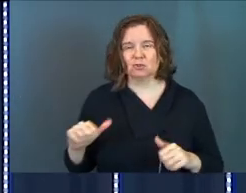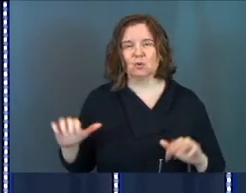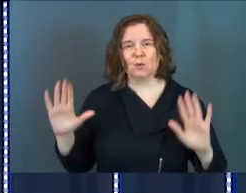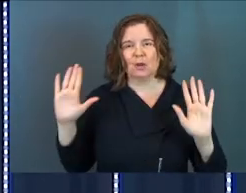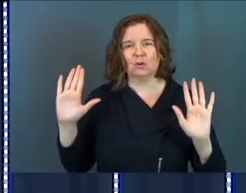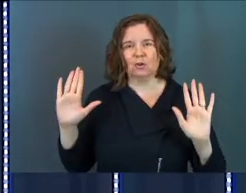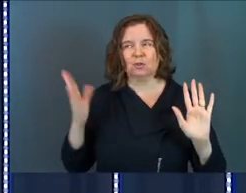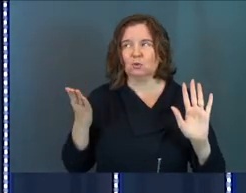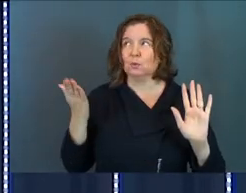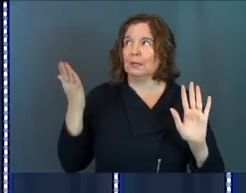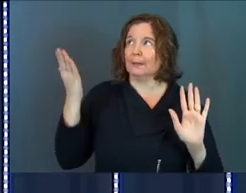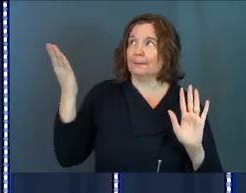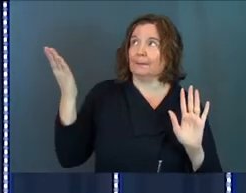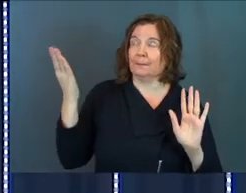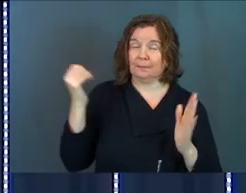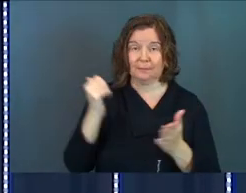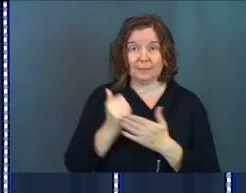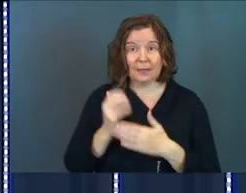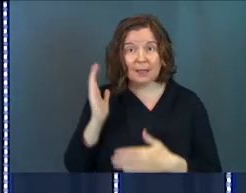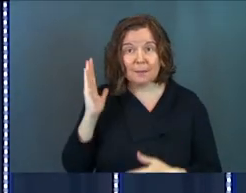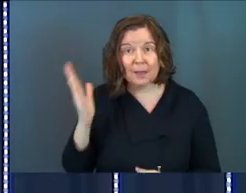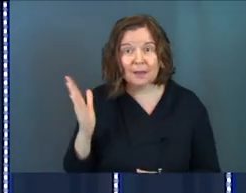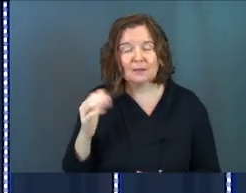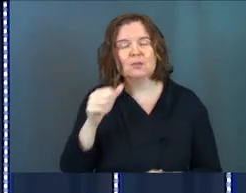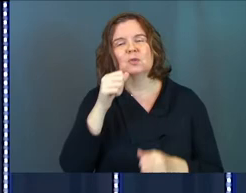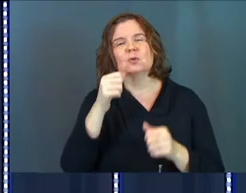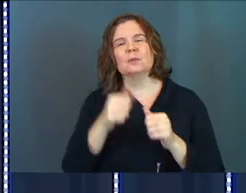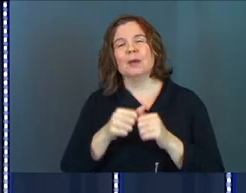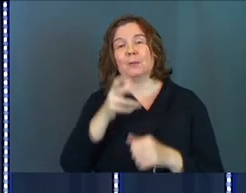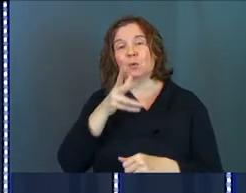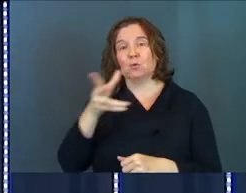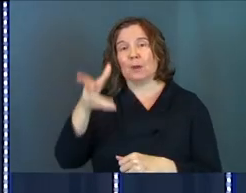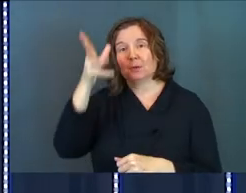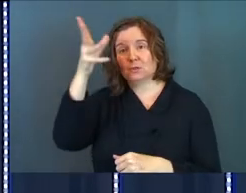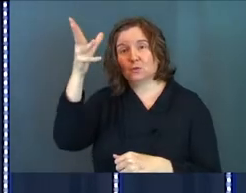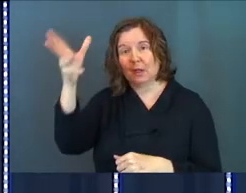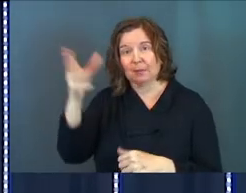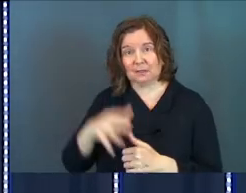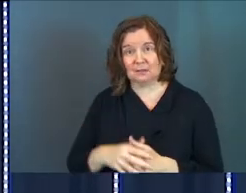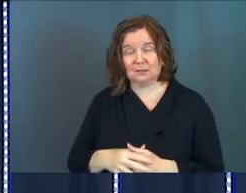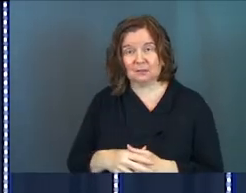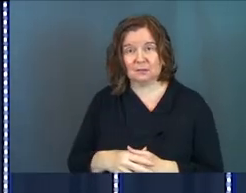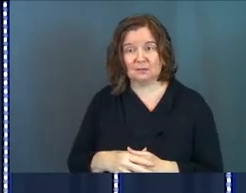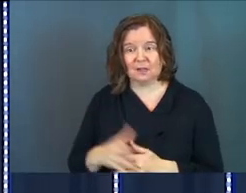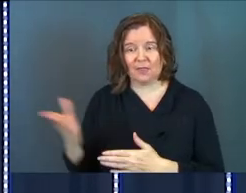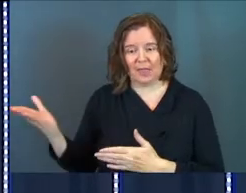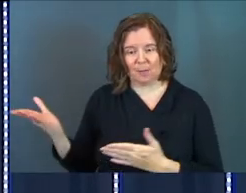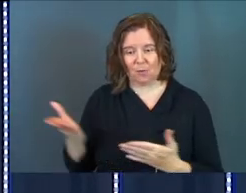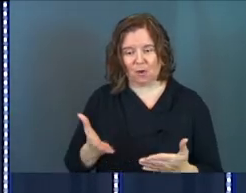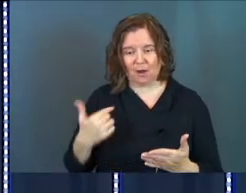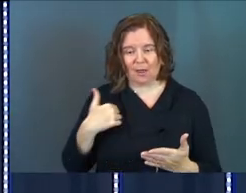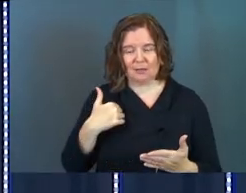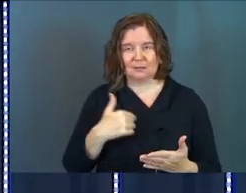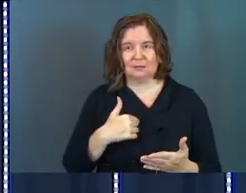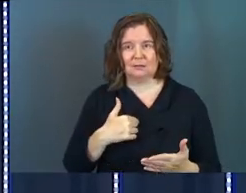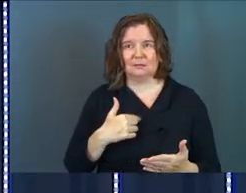Surrender to him. Amen? Remember when our grandmas and grandpas they brought us